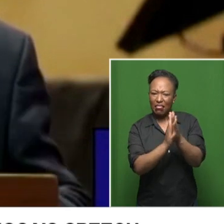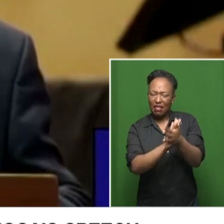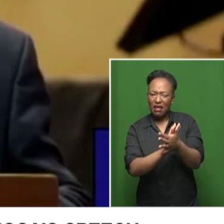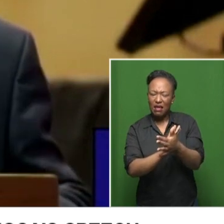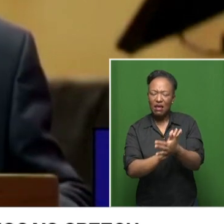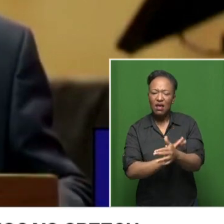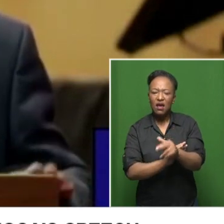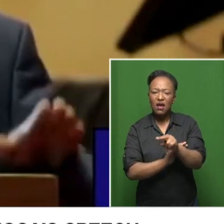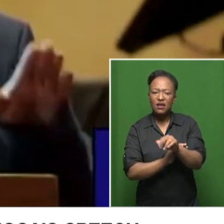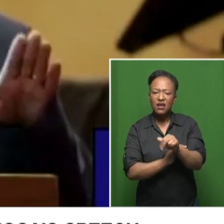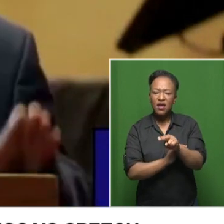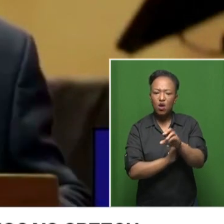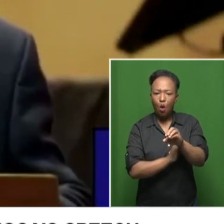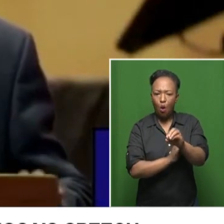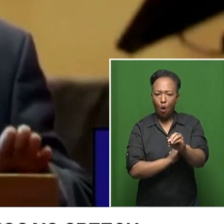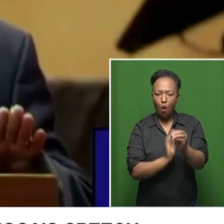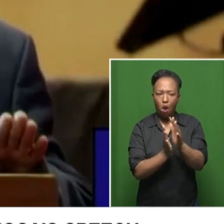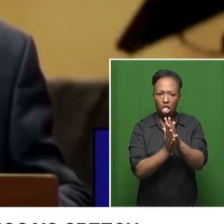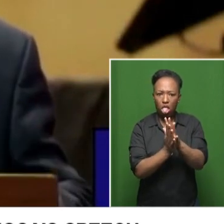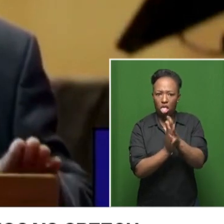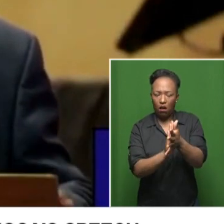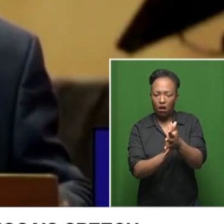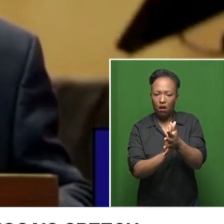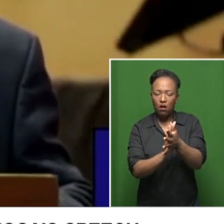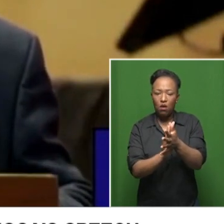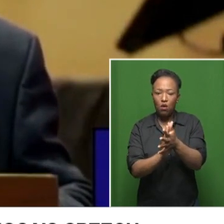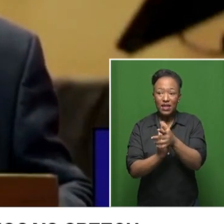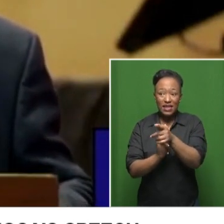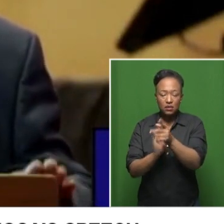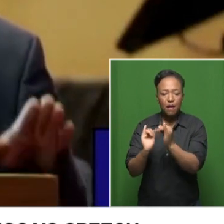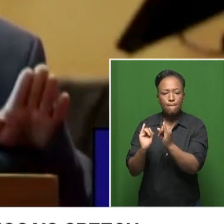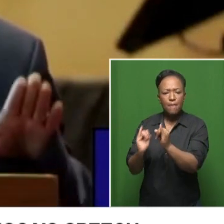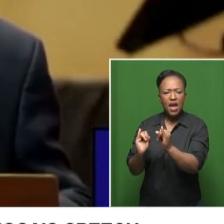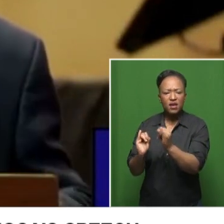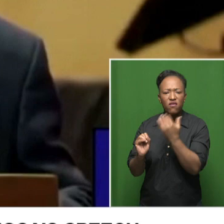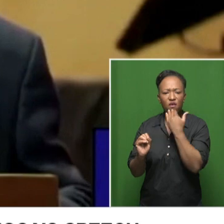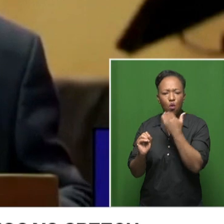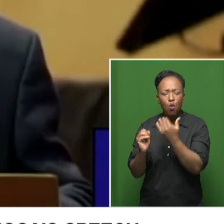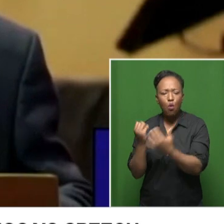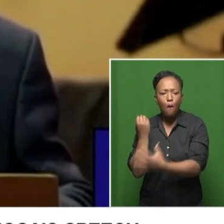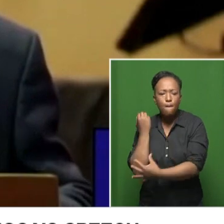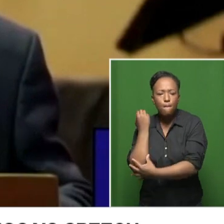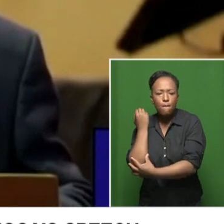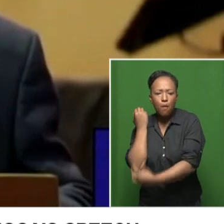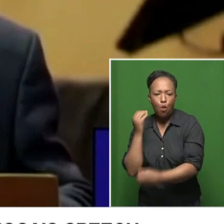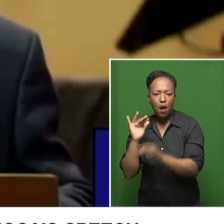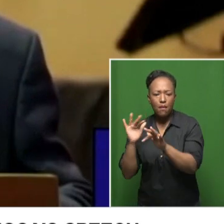Neoliberalism is bad for the poor people and the working class. Thank you. You